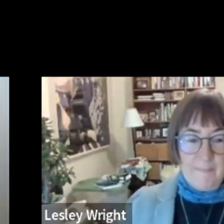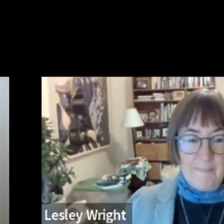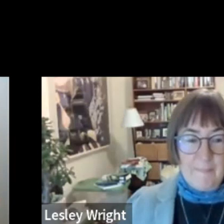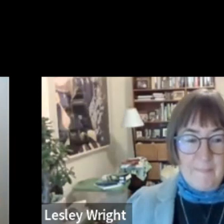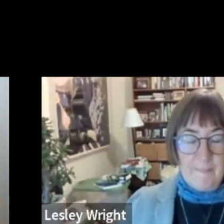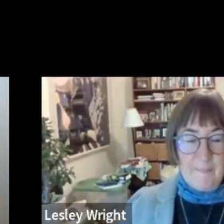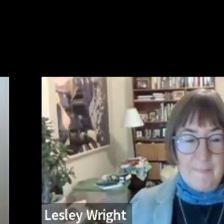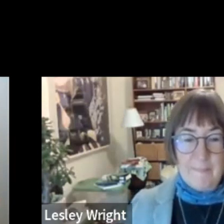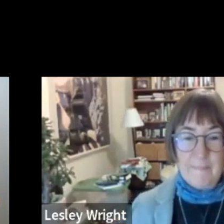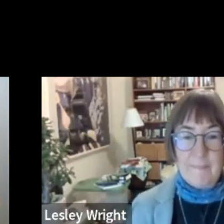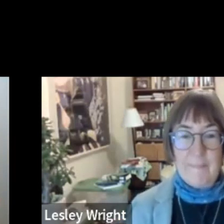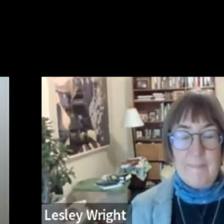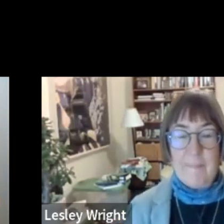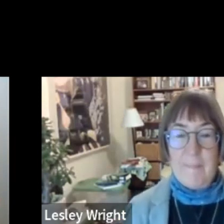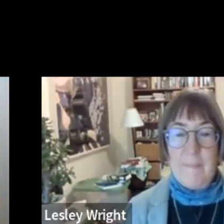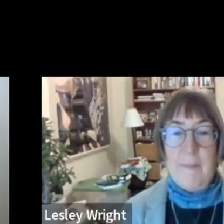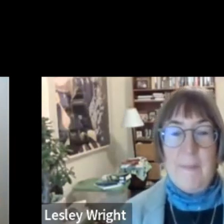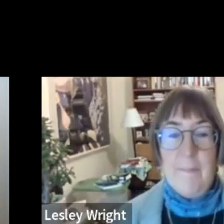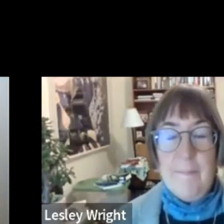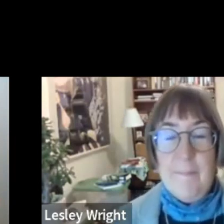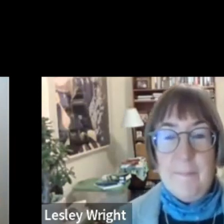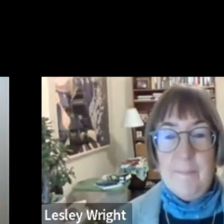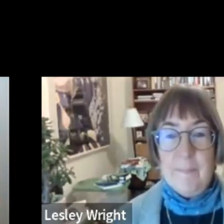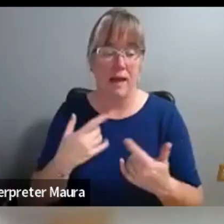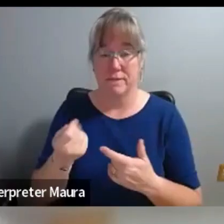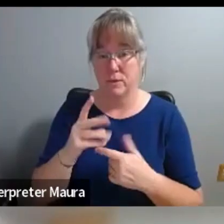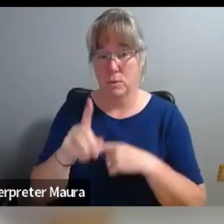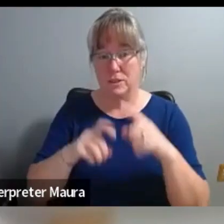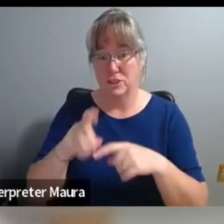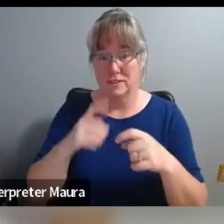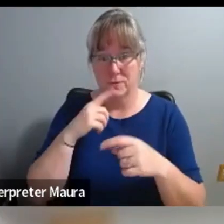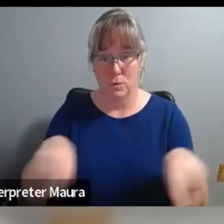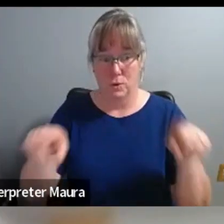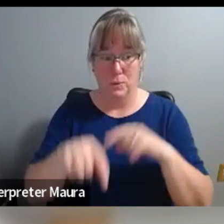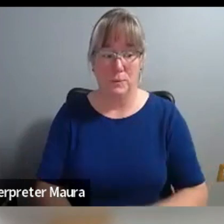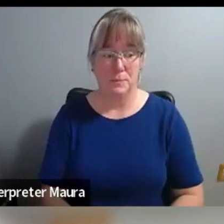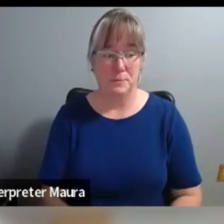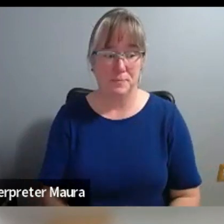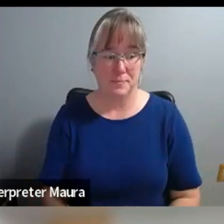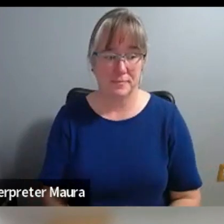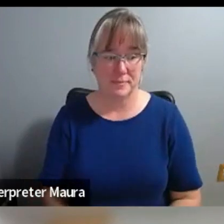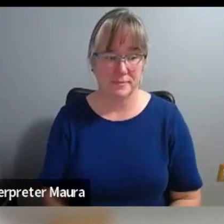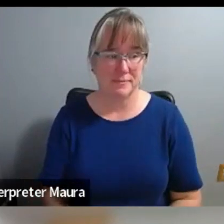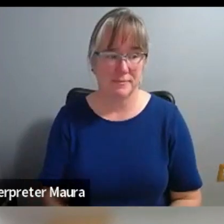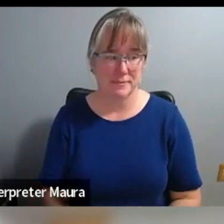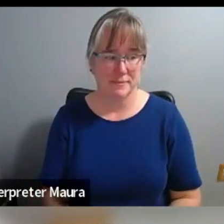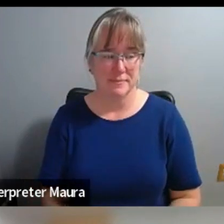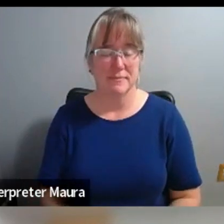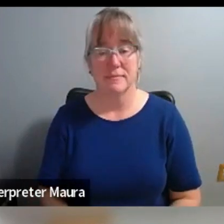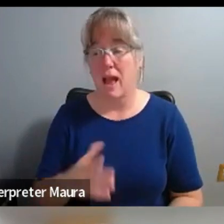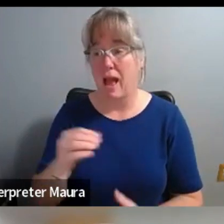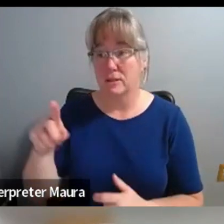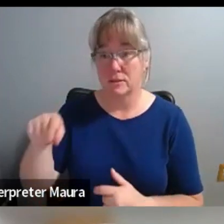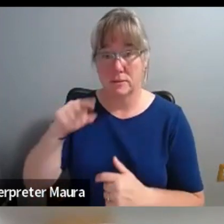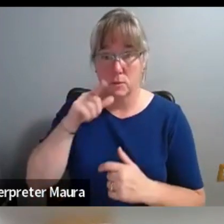So at this part of the program, I've got some questions I want to ask you all. And then we also welcome others who are